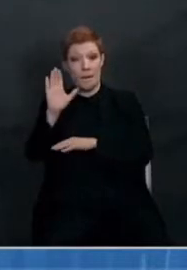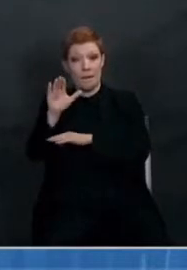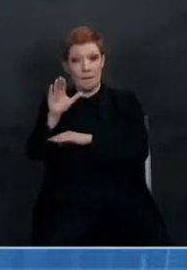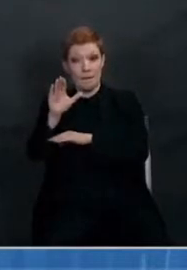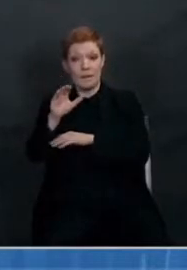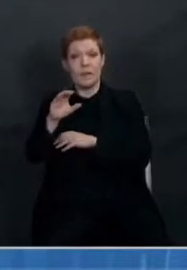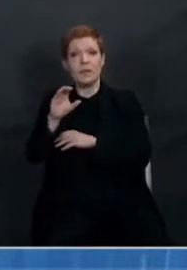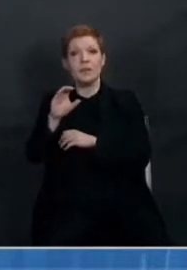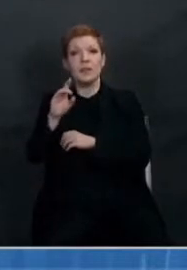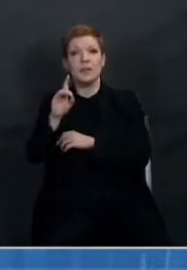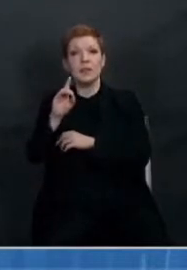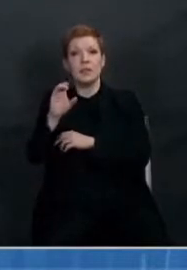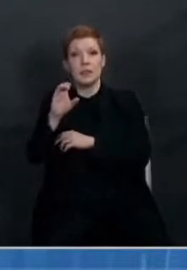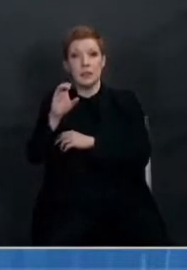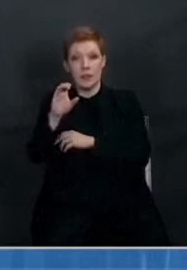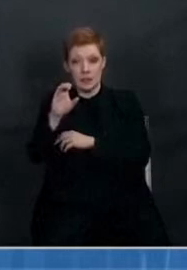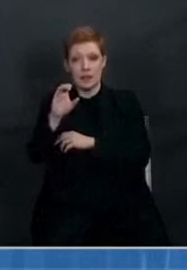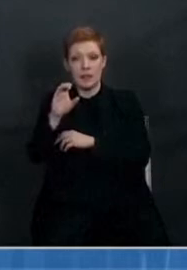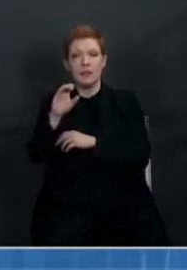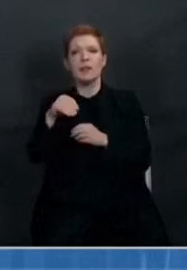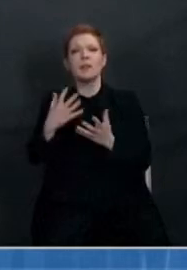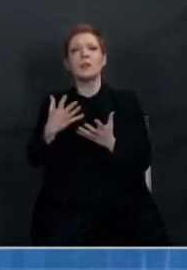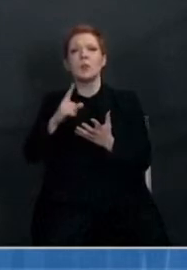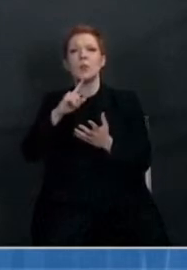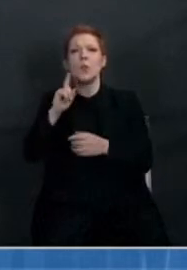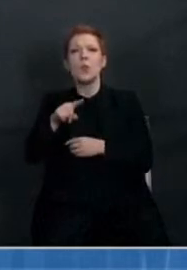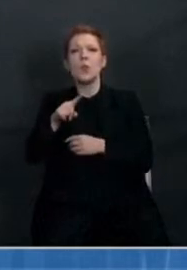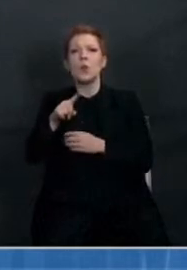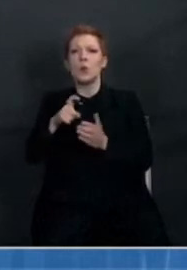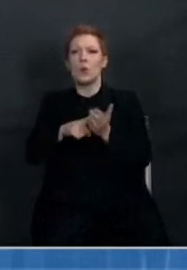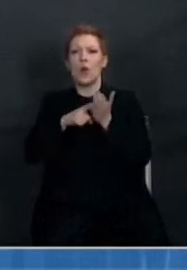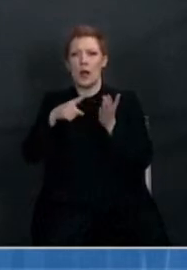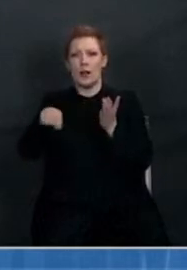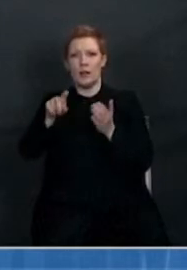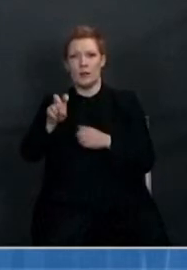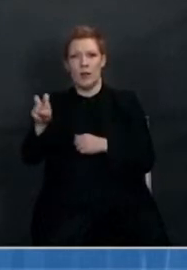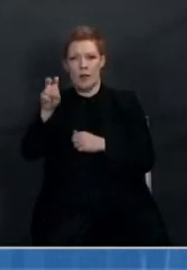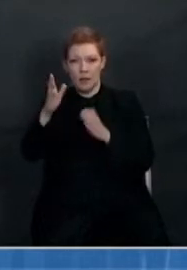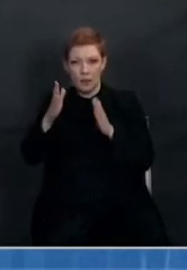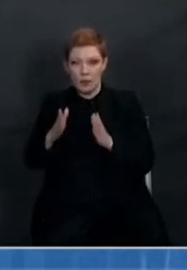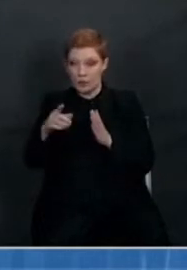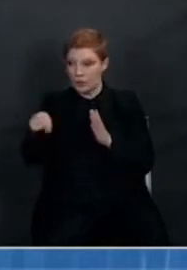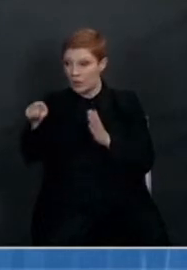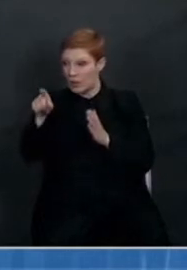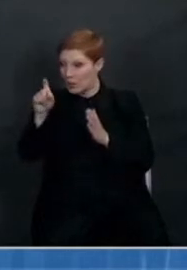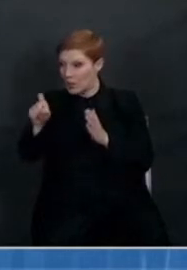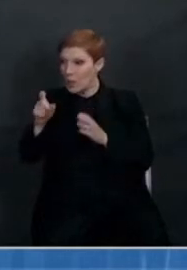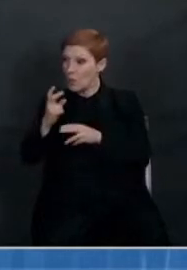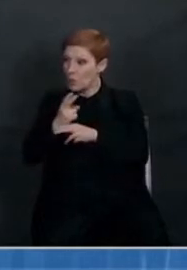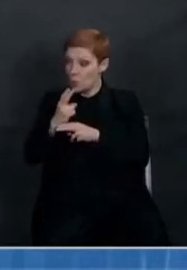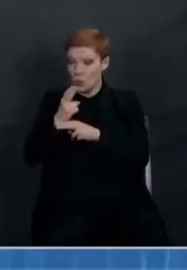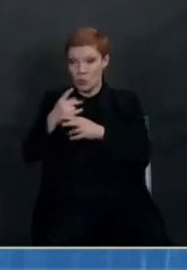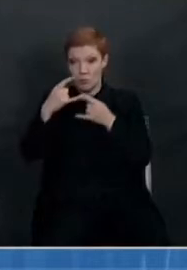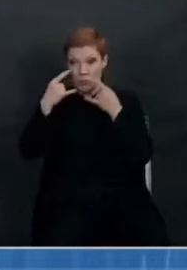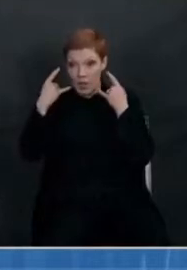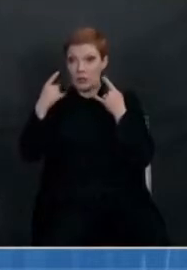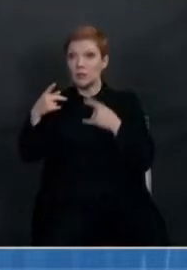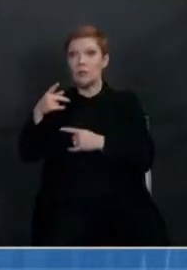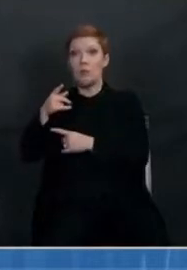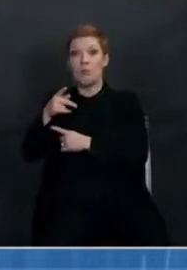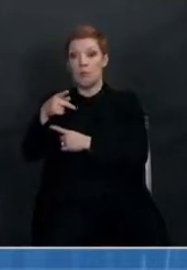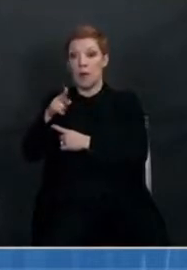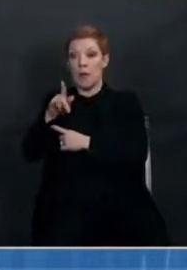issued an order requiring travelers to wear masks when utilizing public modes of transportation, like